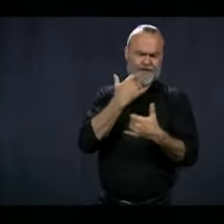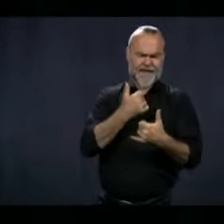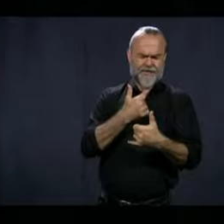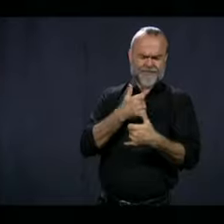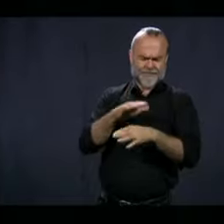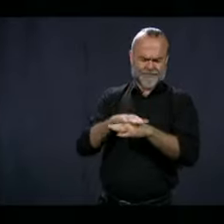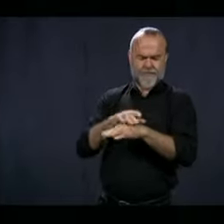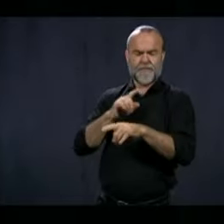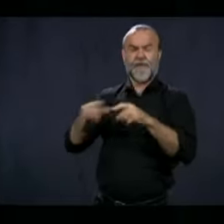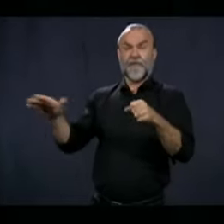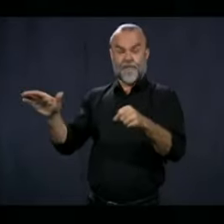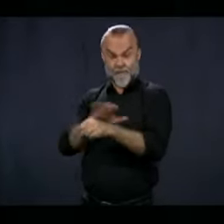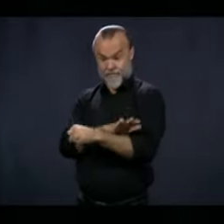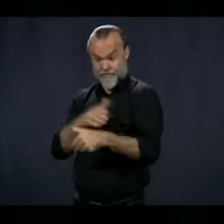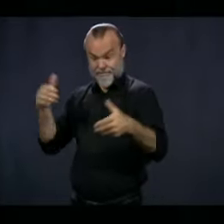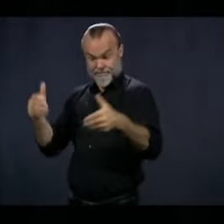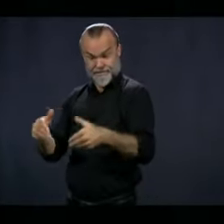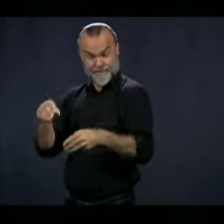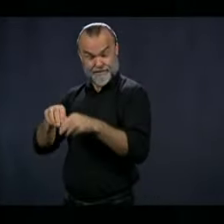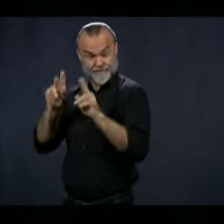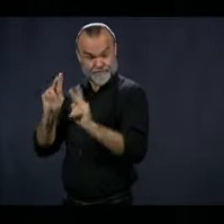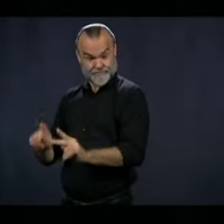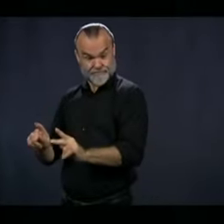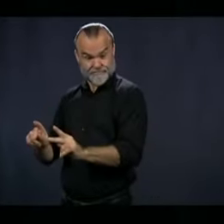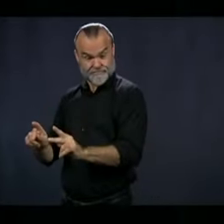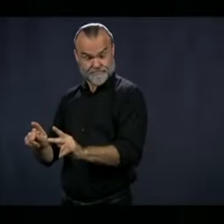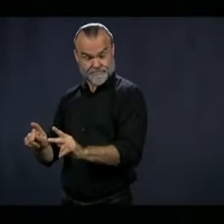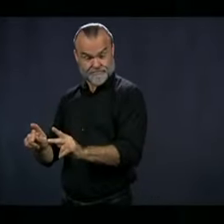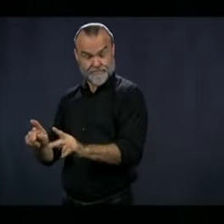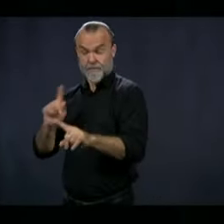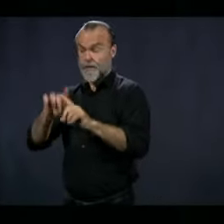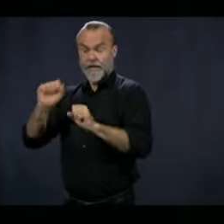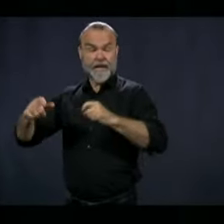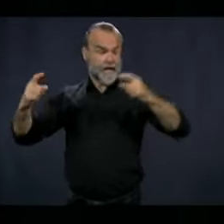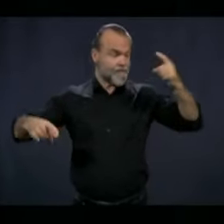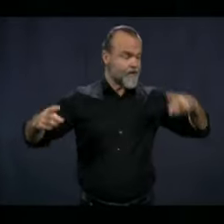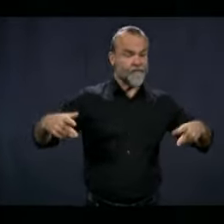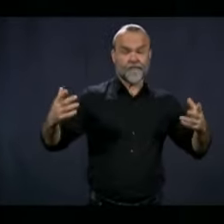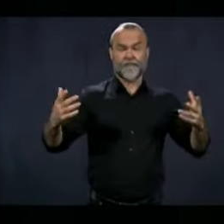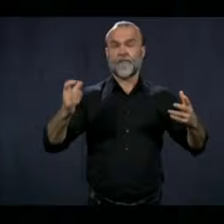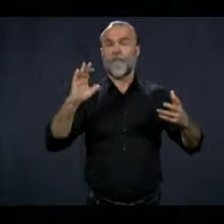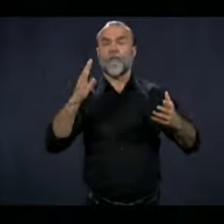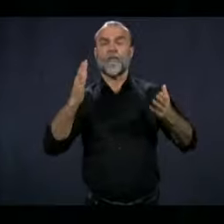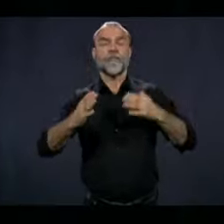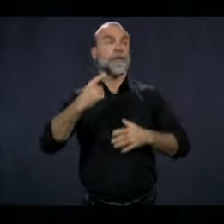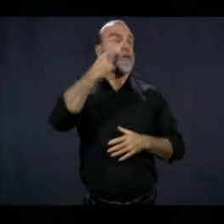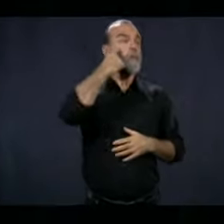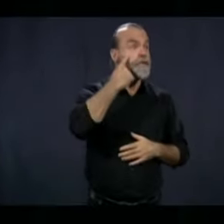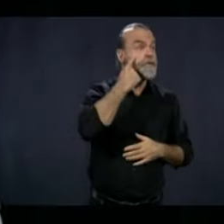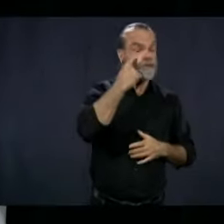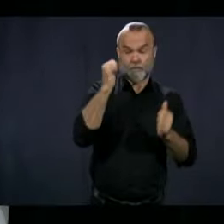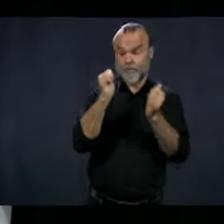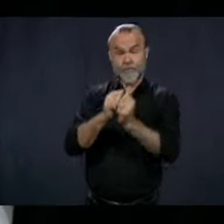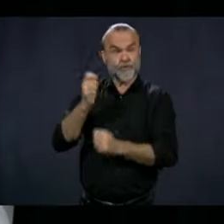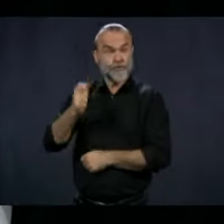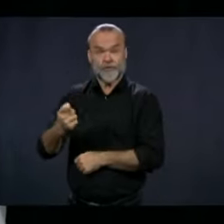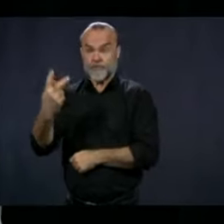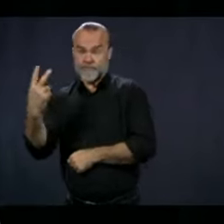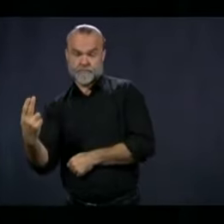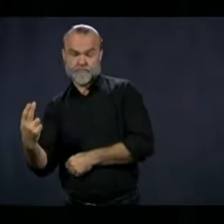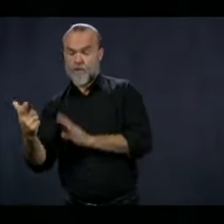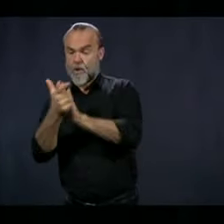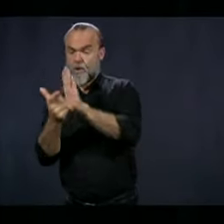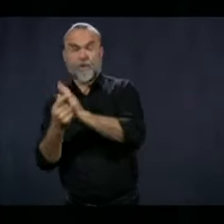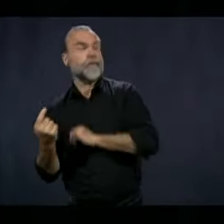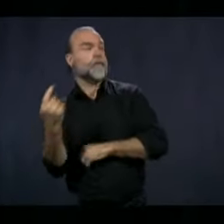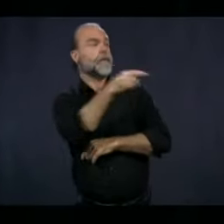full virtual. But also, we could have all type of arrangements where we have maybe the witness with the judge, but the lawyers is